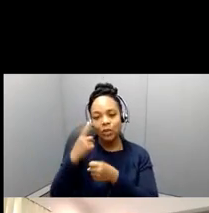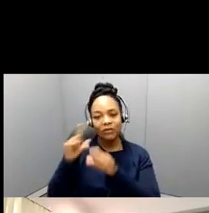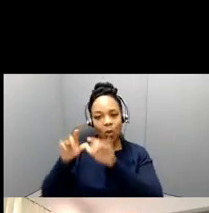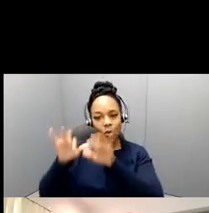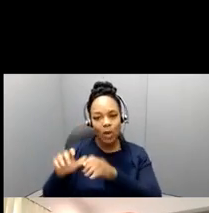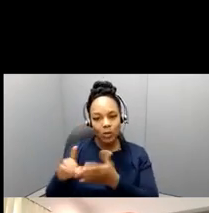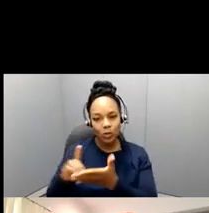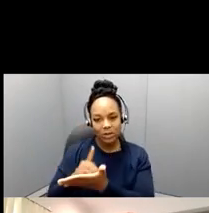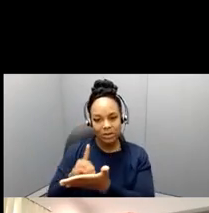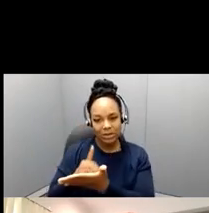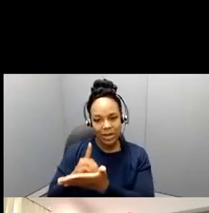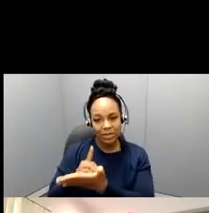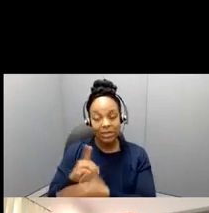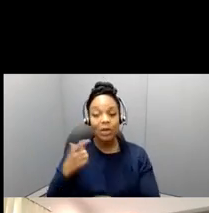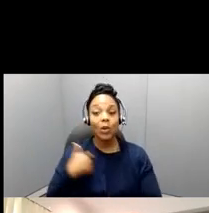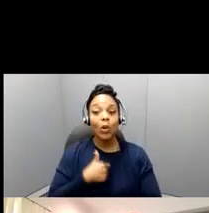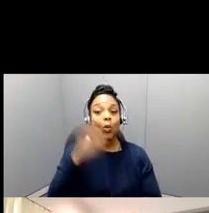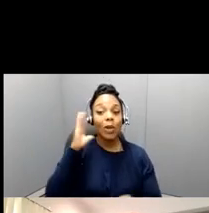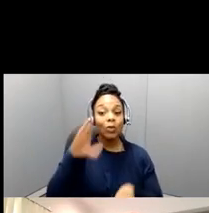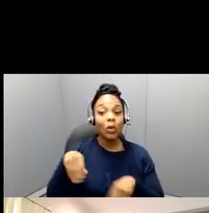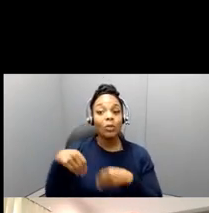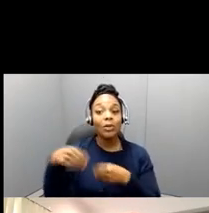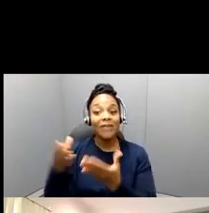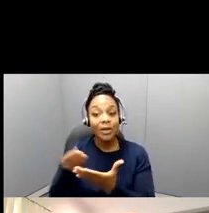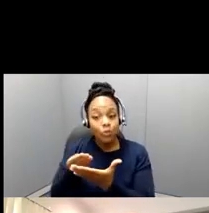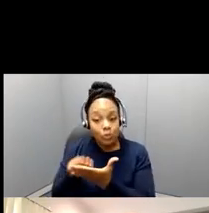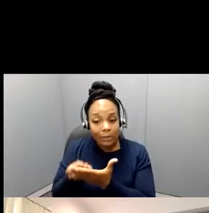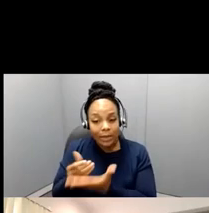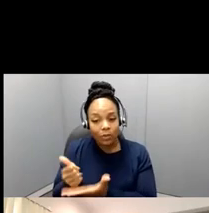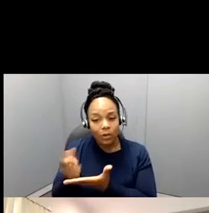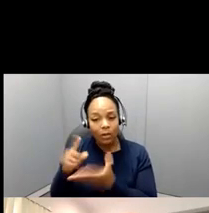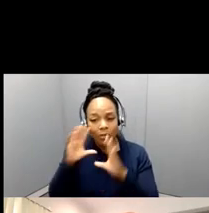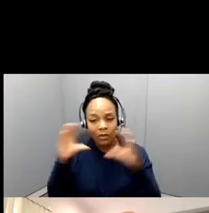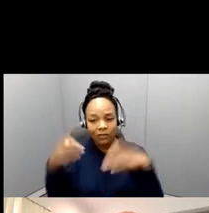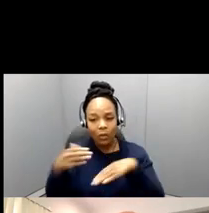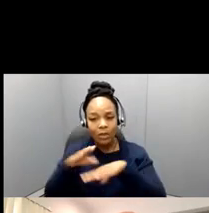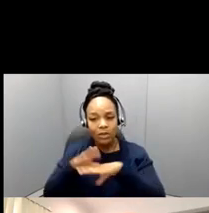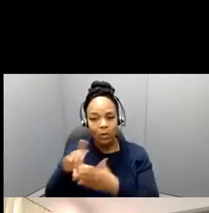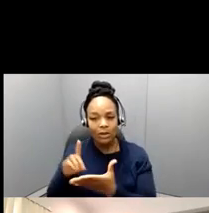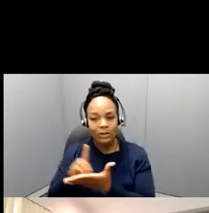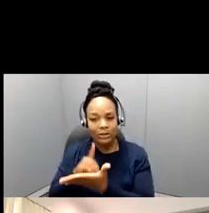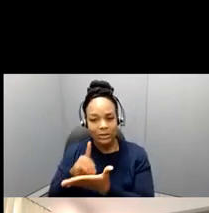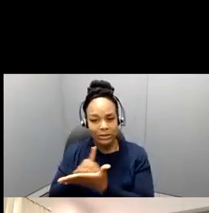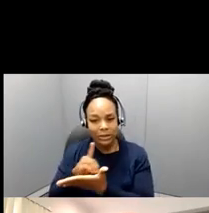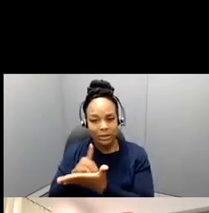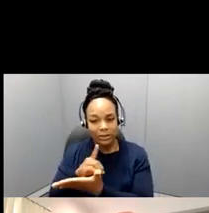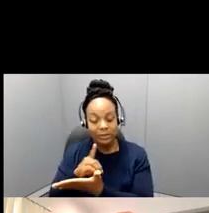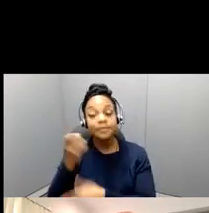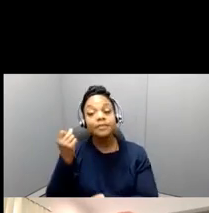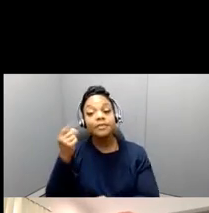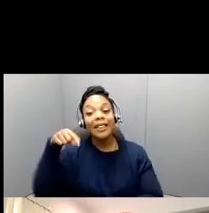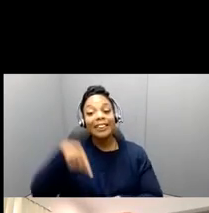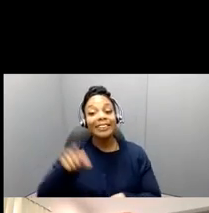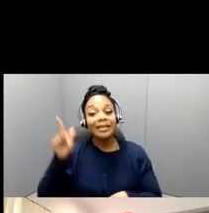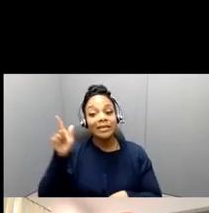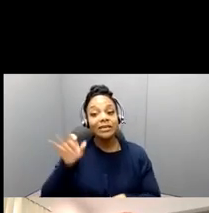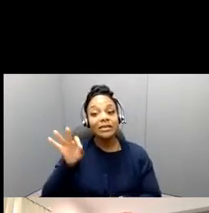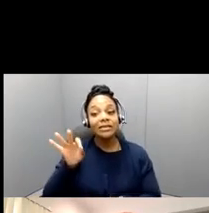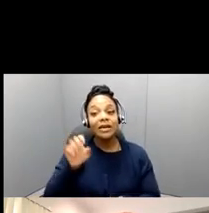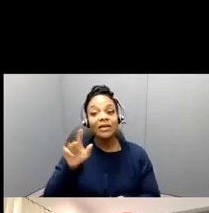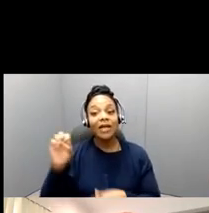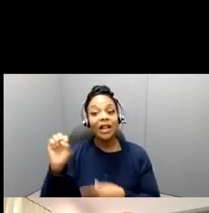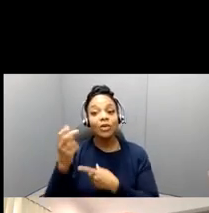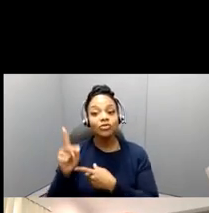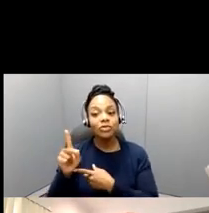on their dissertation. We, we do limit this fellowship to U.S. citizens or permanent